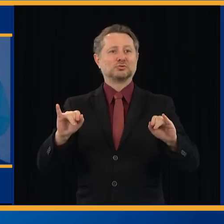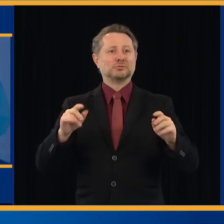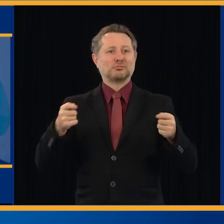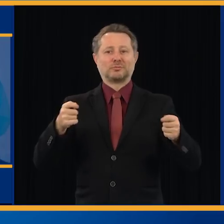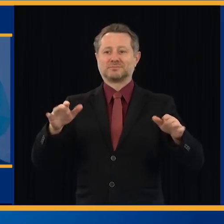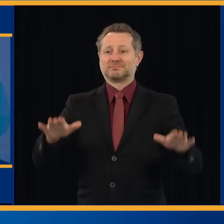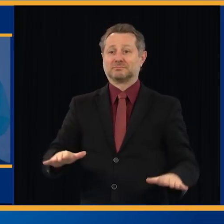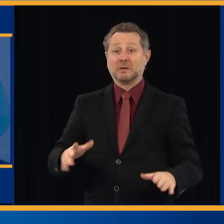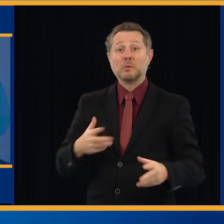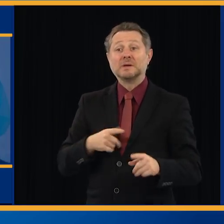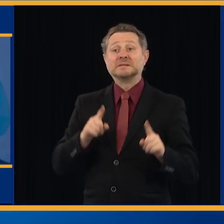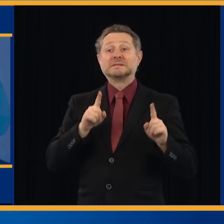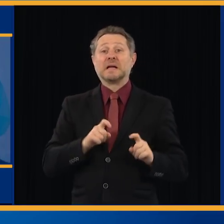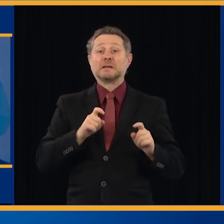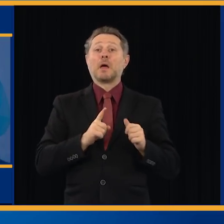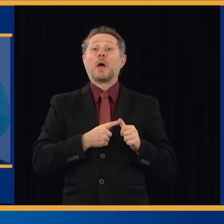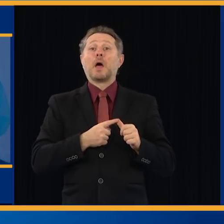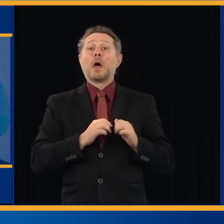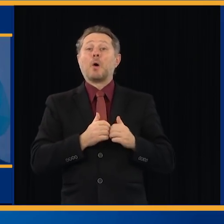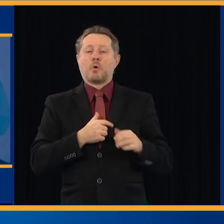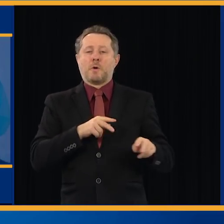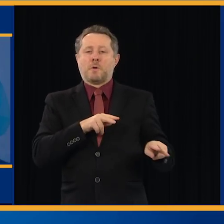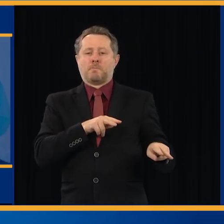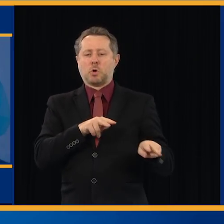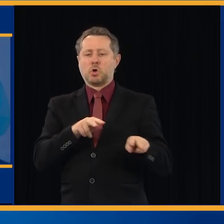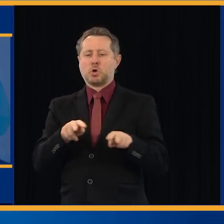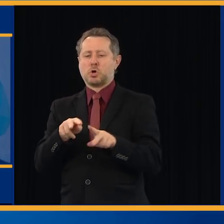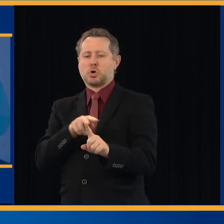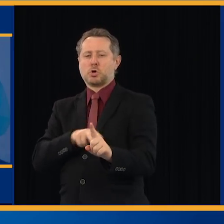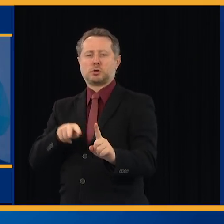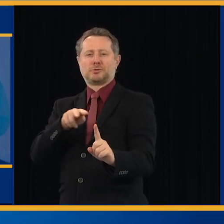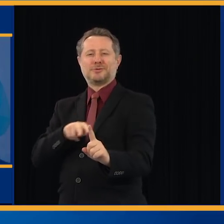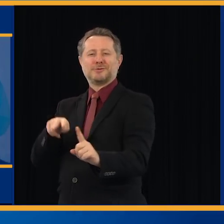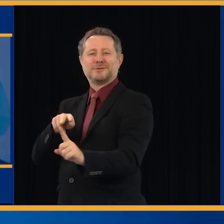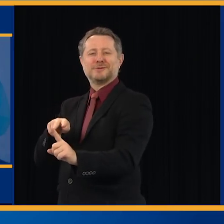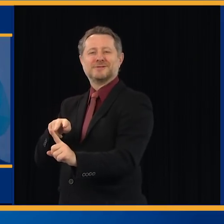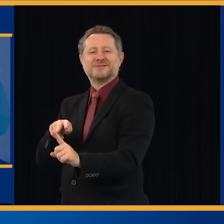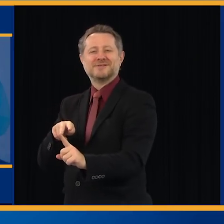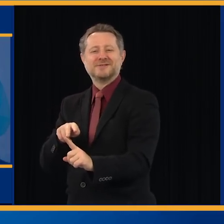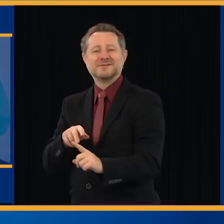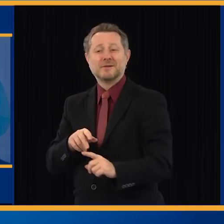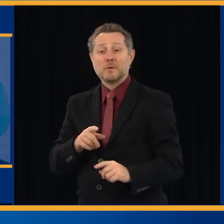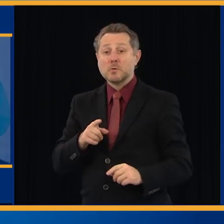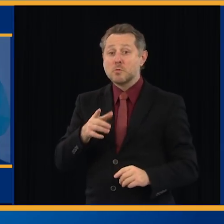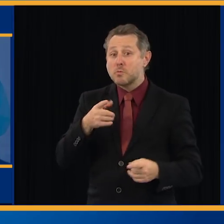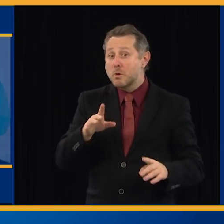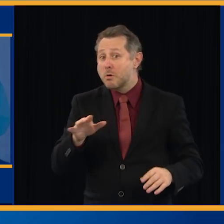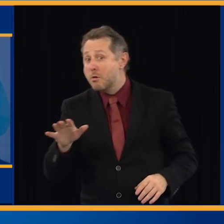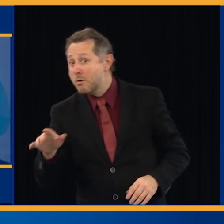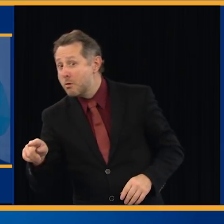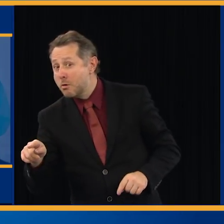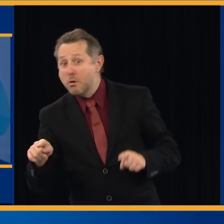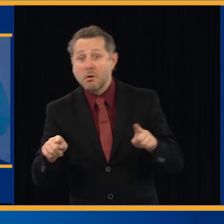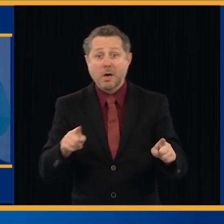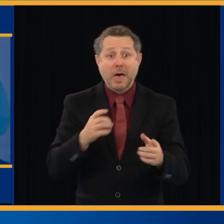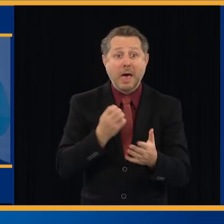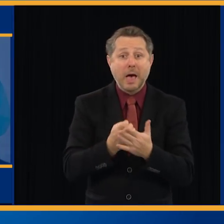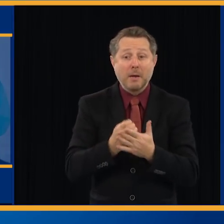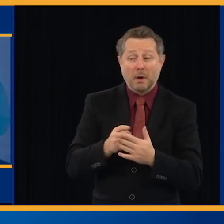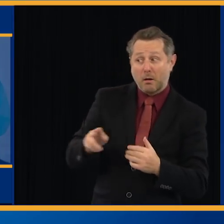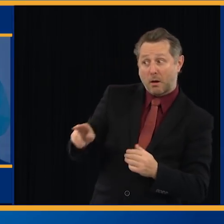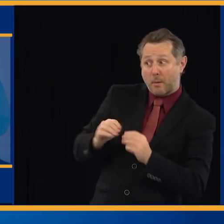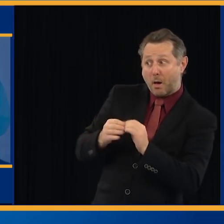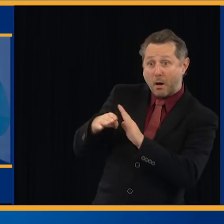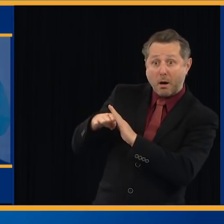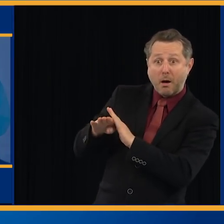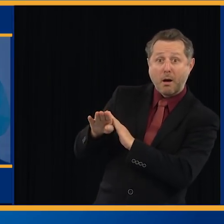of infection. What's happening to the rate as you increase the economy, the economic activity?